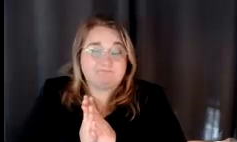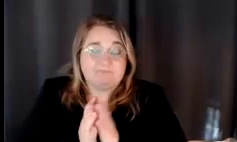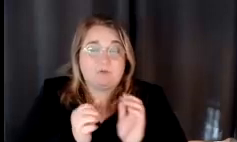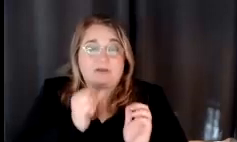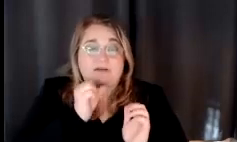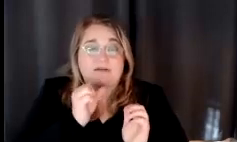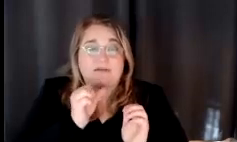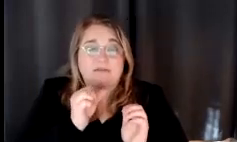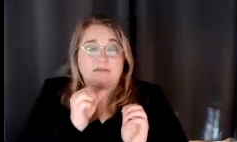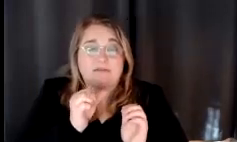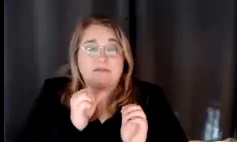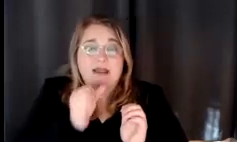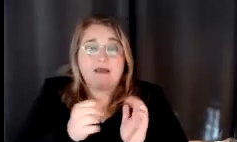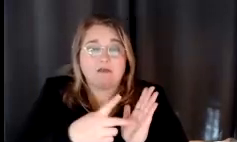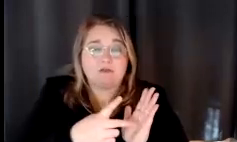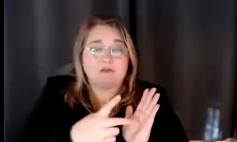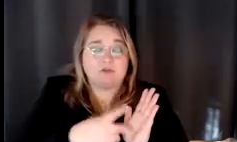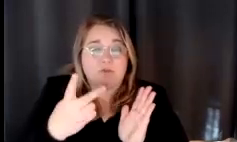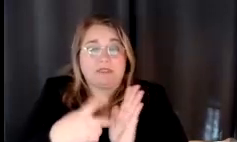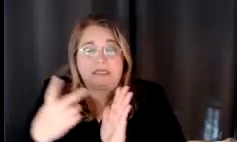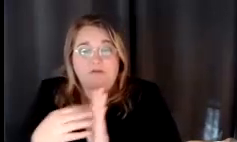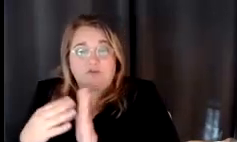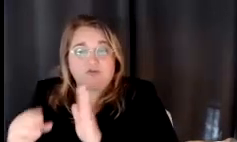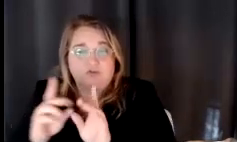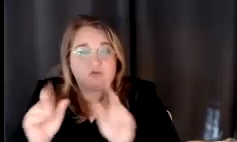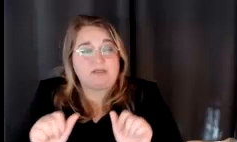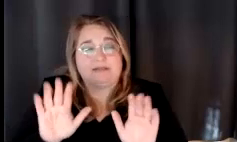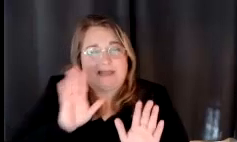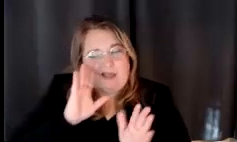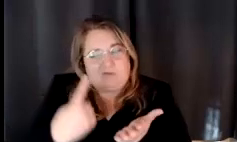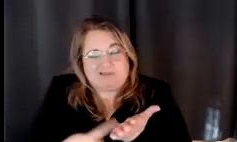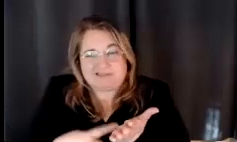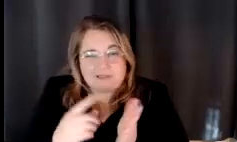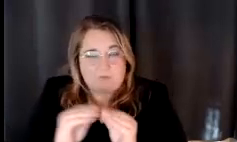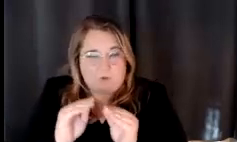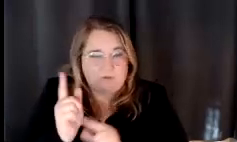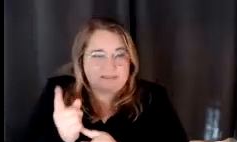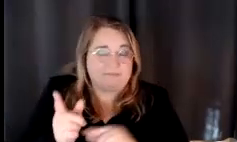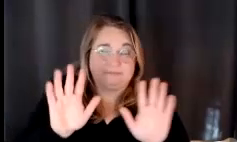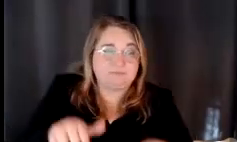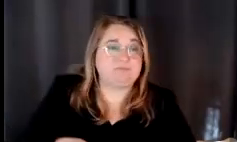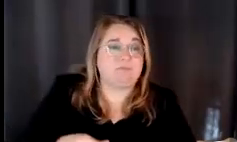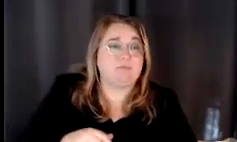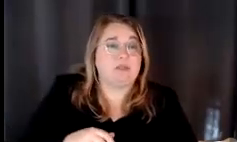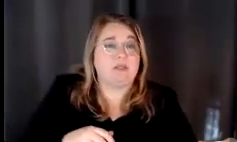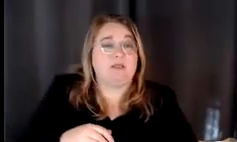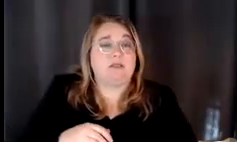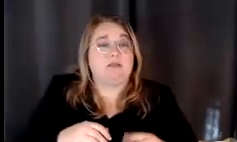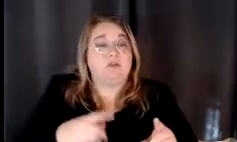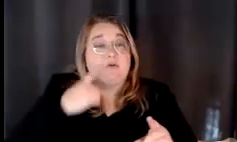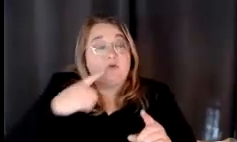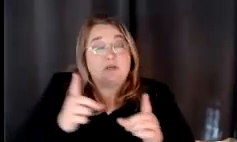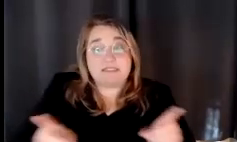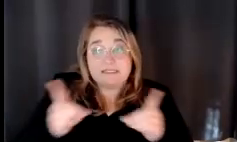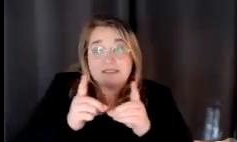going degree that is going to be important. Okay. Um, so this is what we had for the district